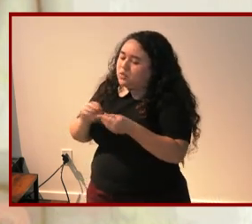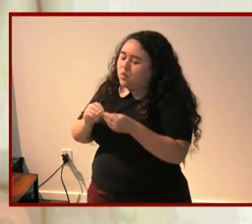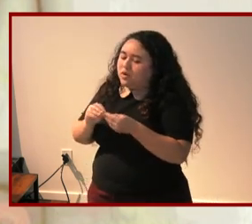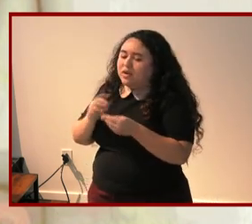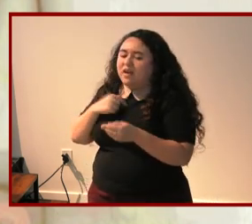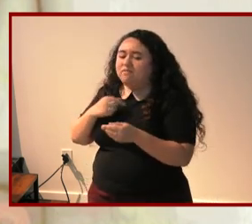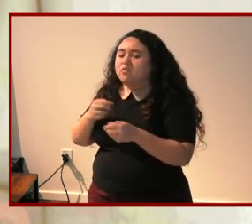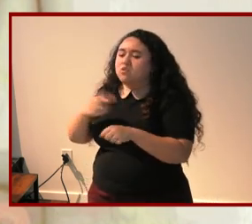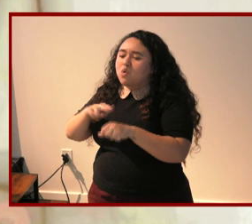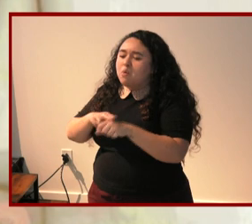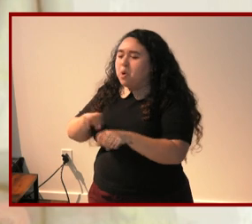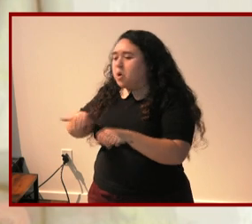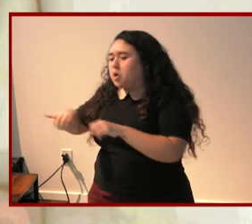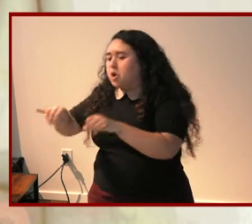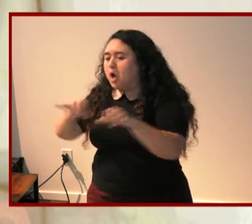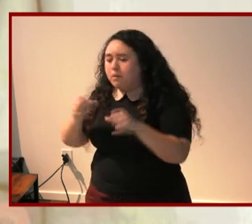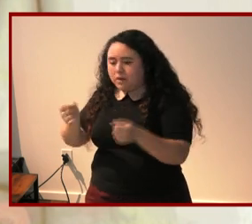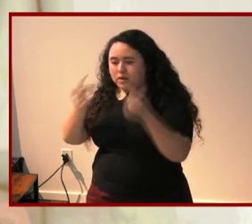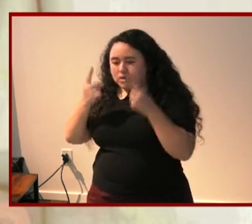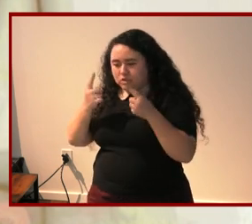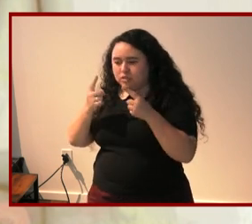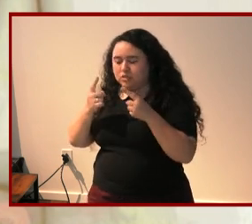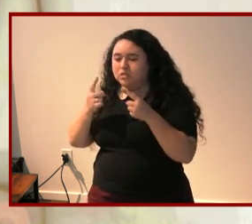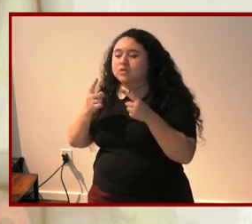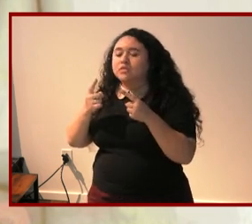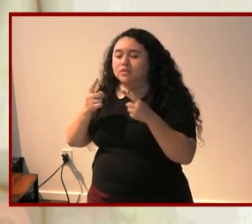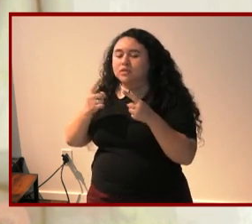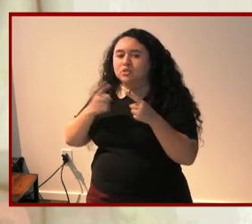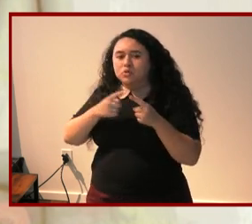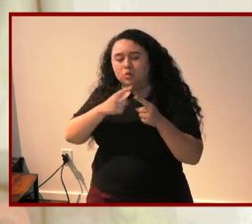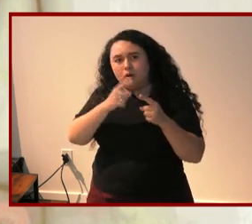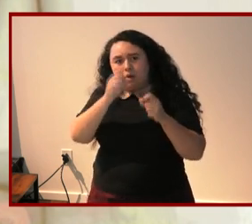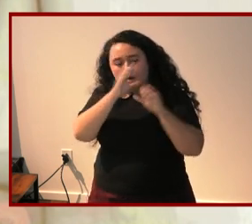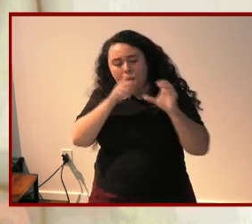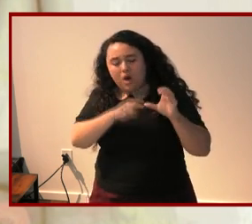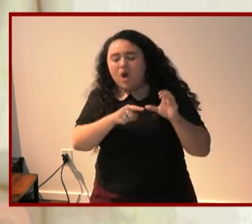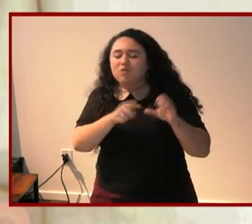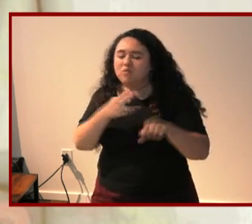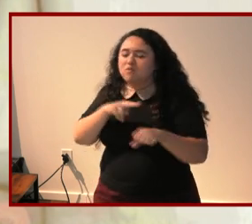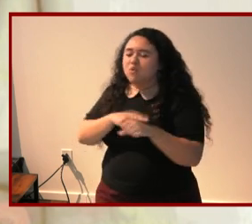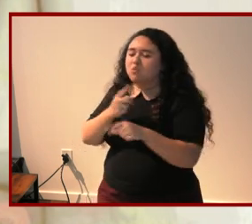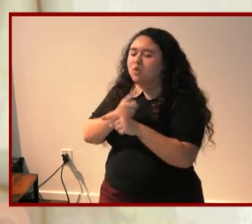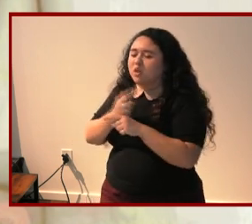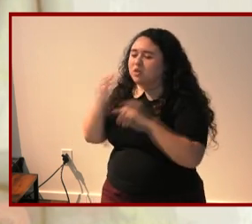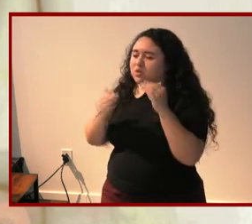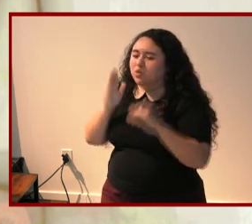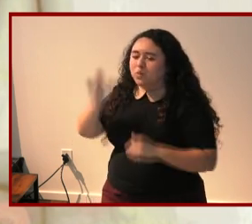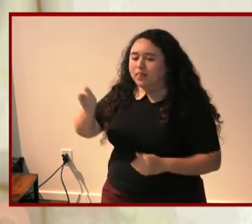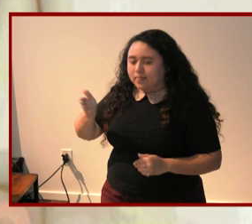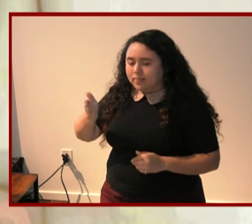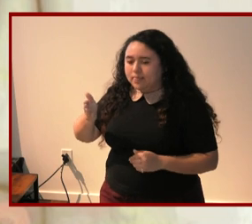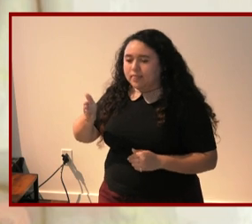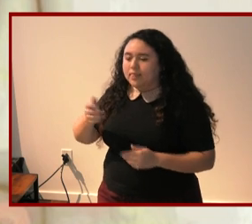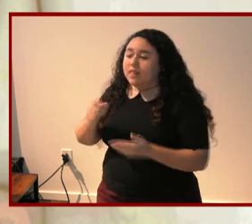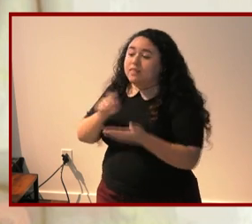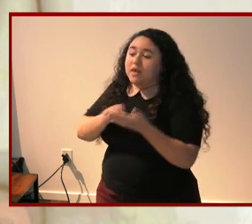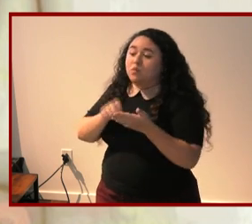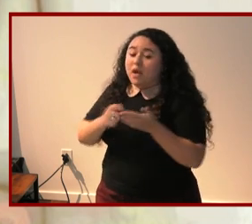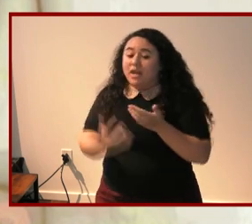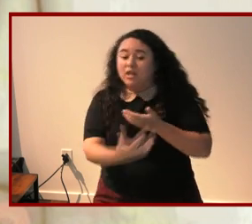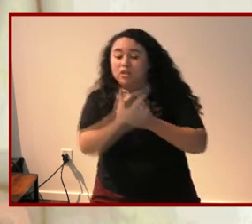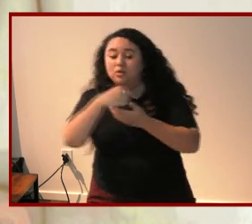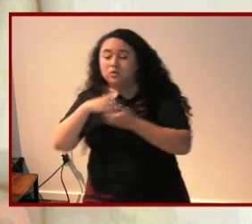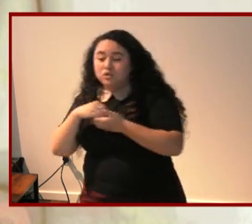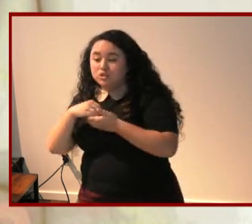sense childhood by writing them into normal non-disabled adulthood they write in other words of inclusion by way of